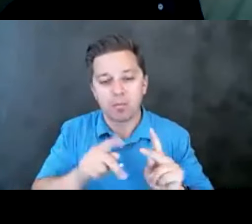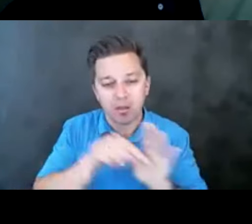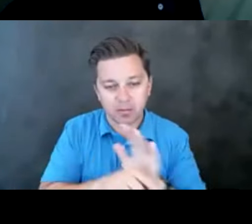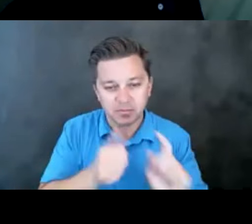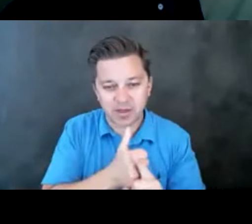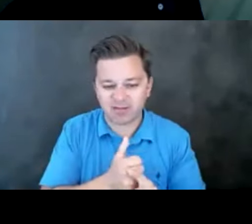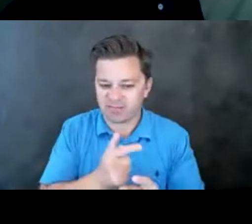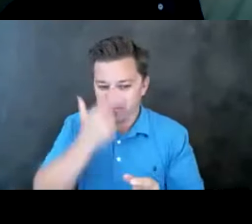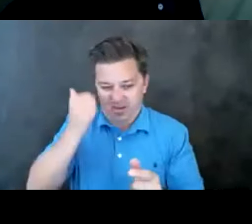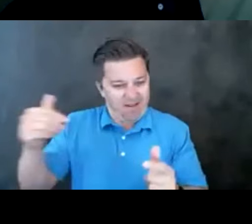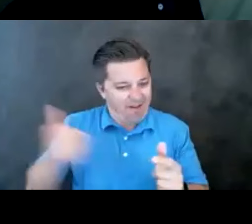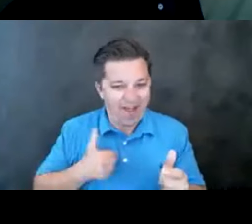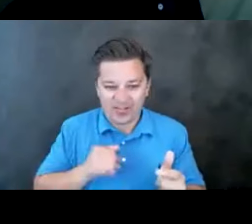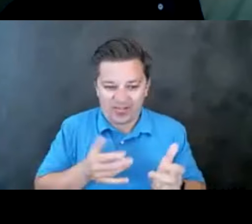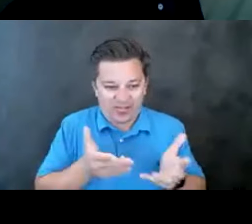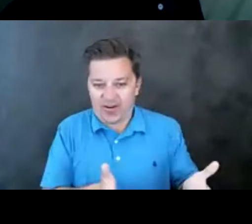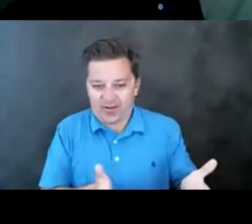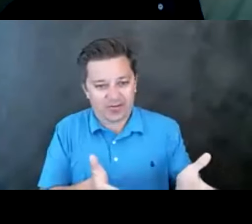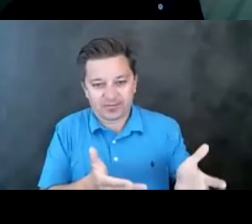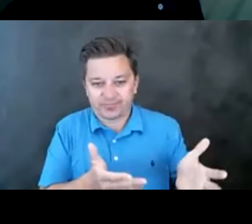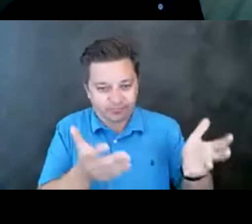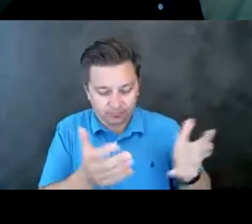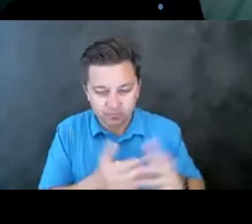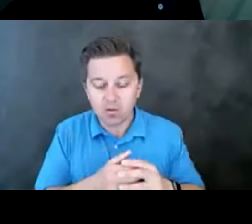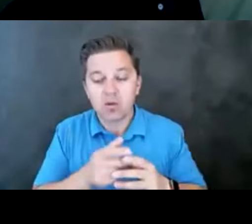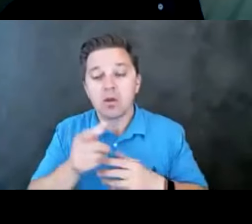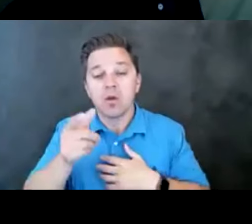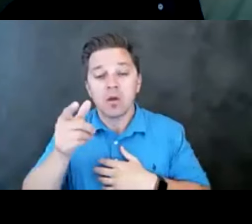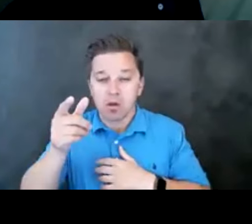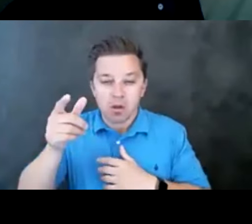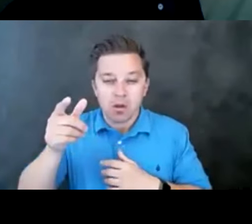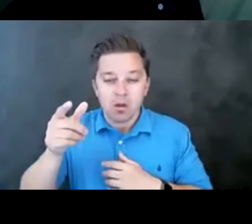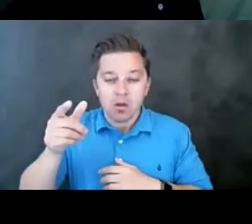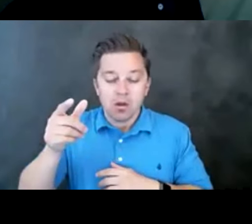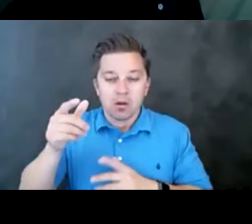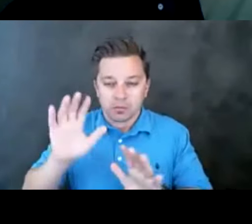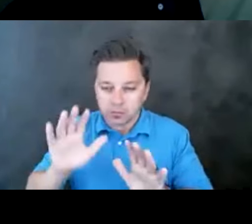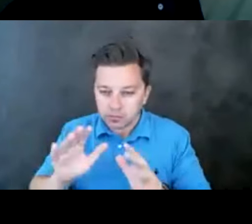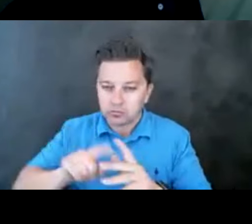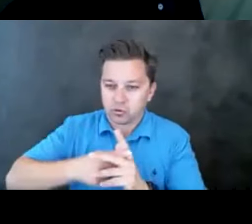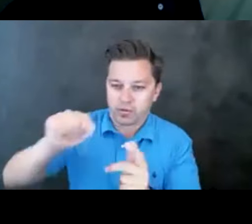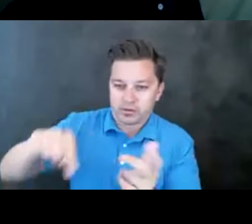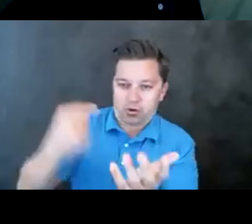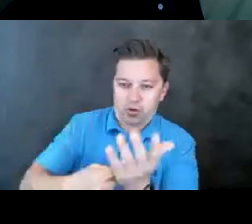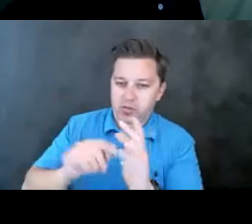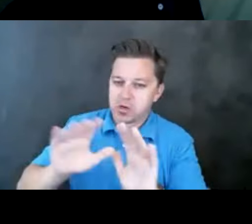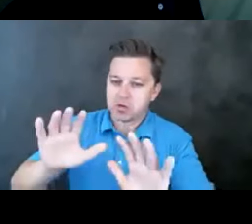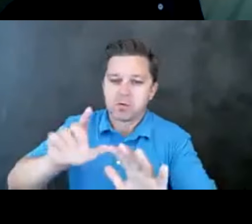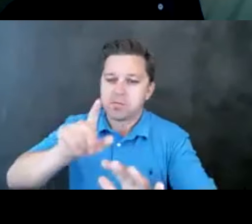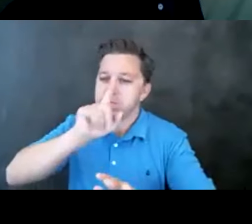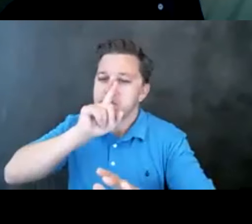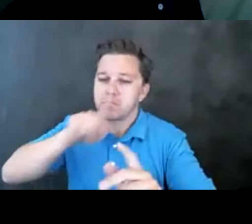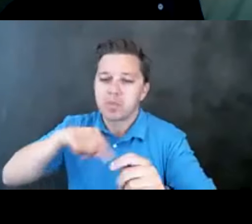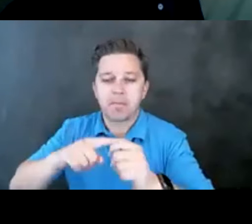there. Now, that is not to, as we're getting in this conversation, I want to be clear that this has nothing to do with gun